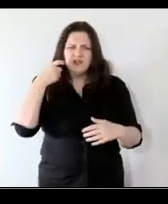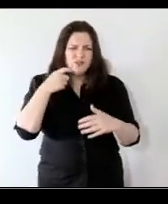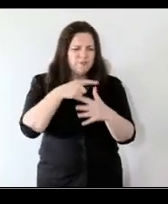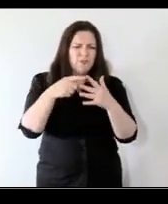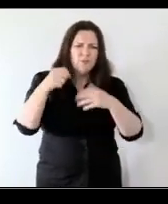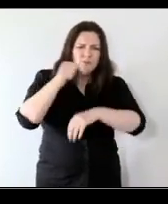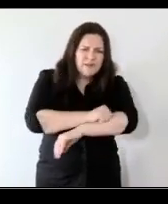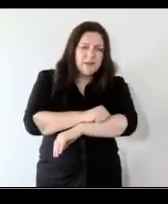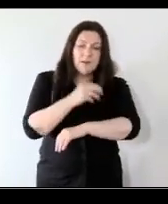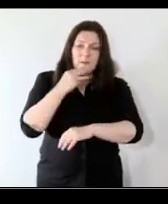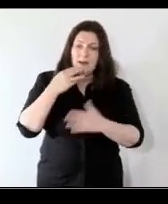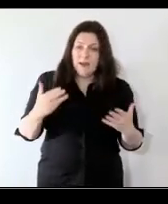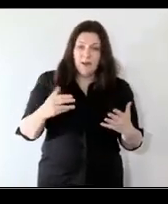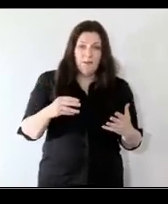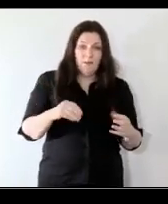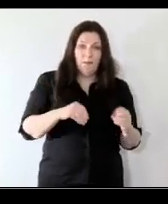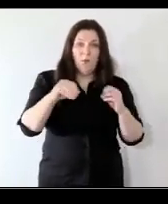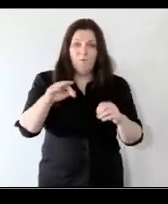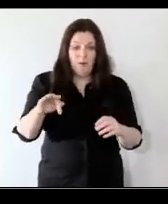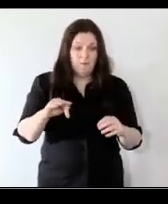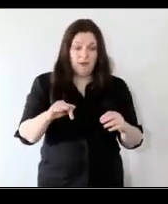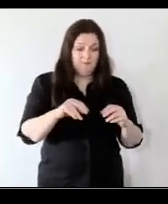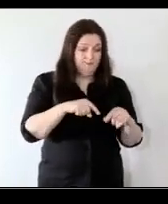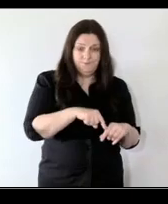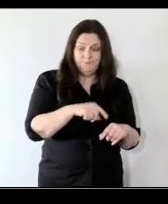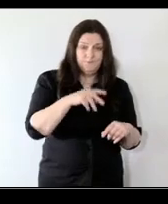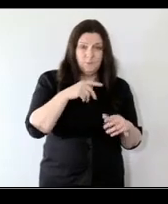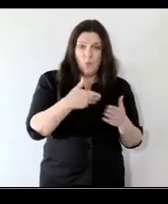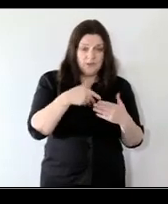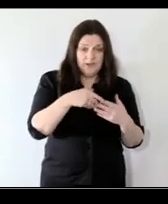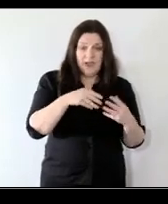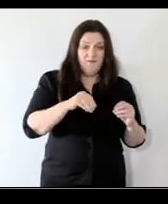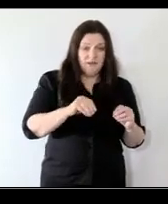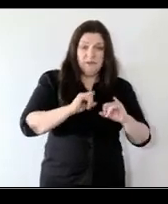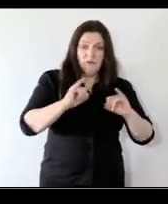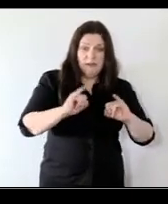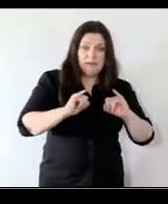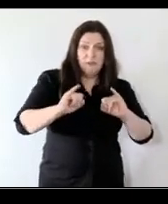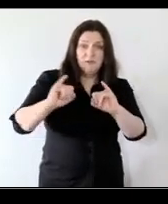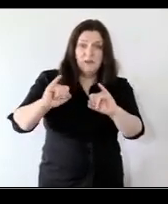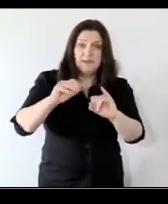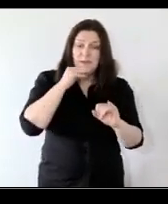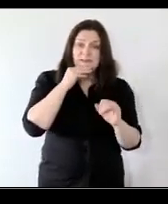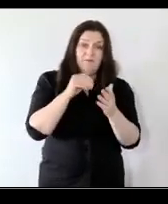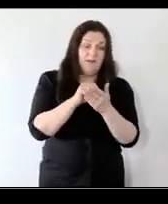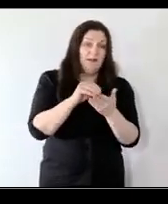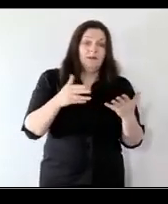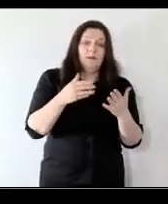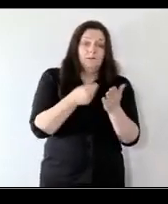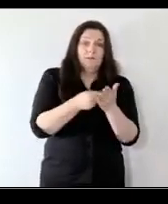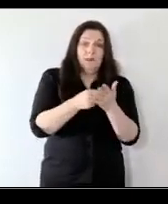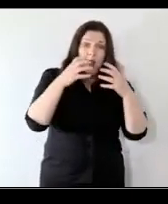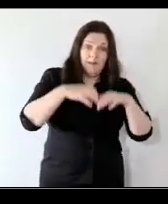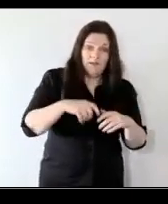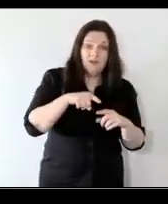we've lurched from one crisis to another pandemic climate change brexit so many other things in between and i wonder at the